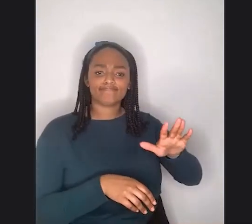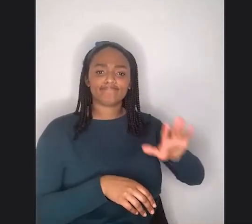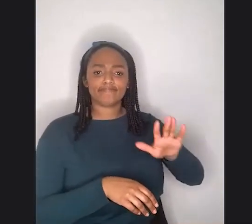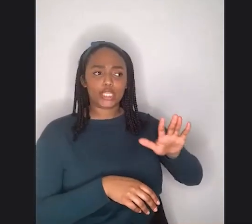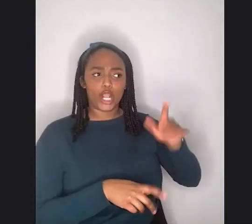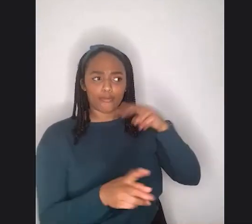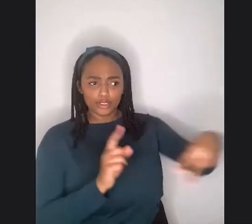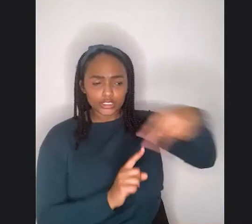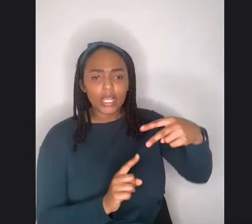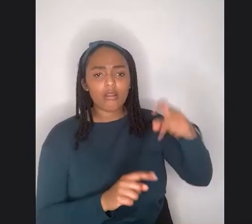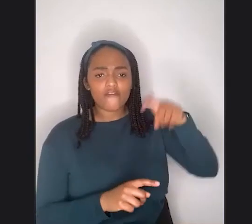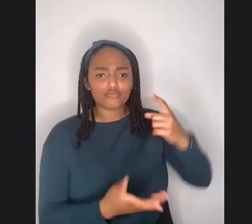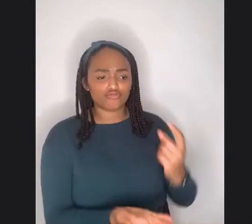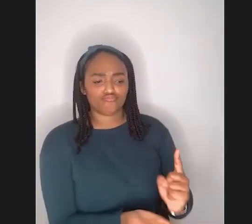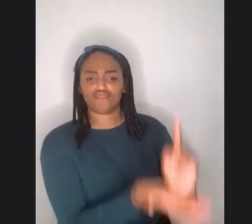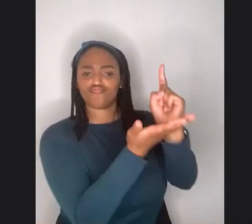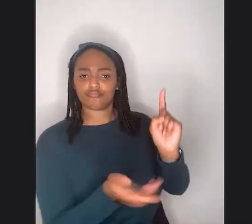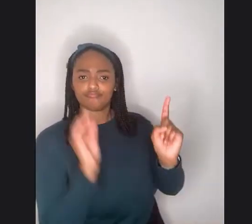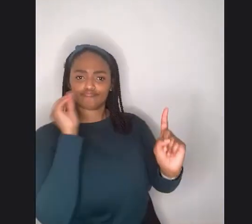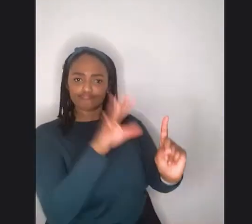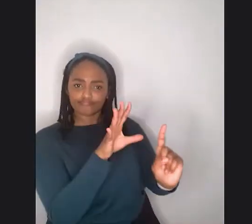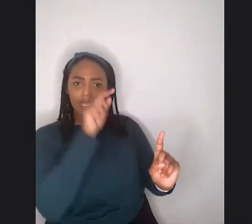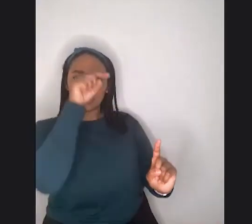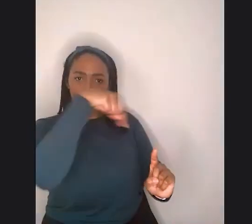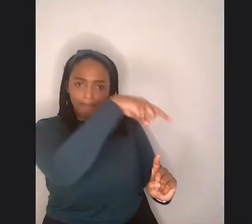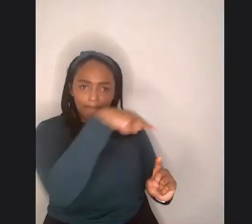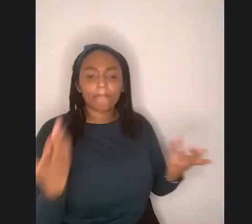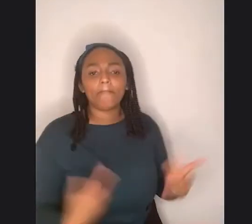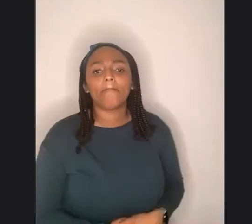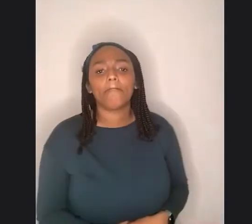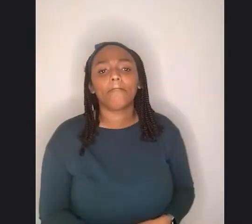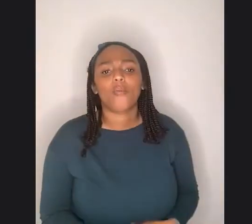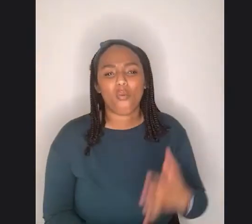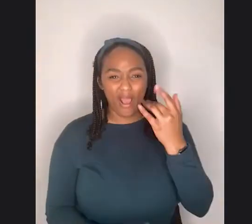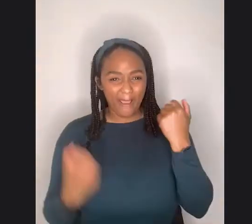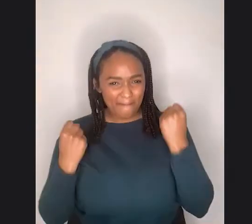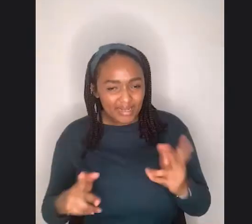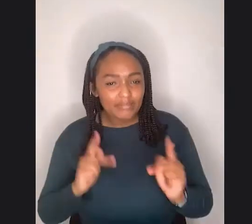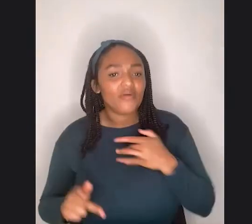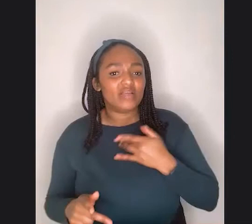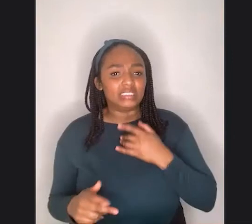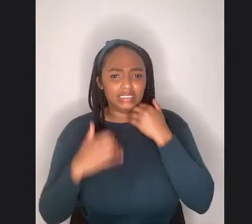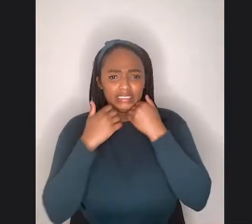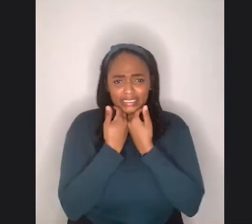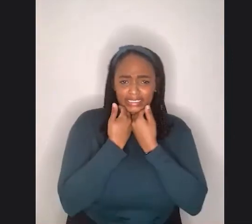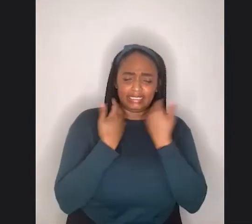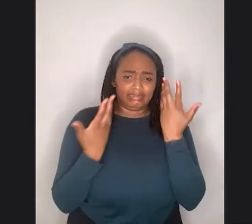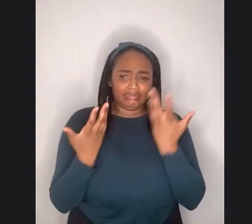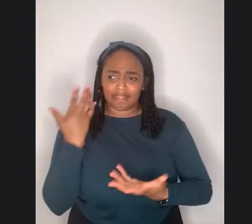there either because, you know, there is a sense of shame. There is a sense of, um, you know, um,